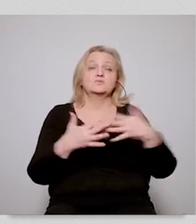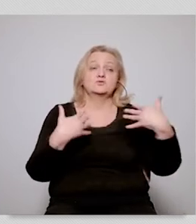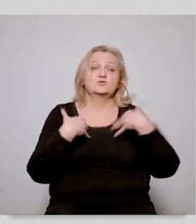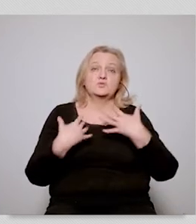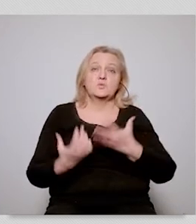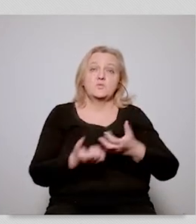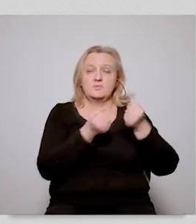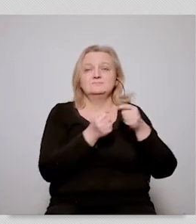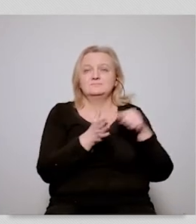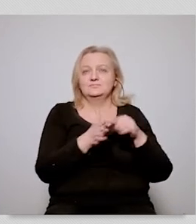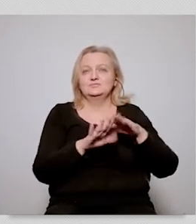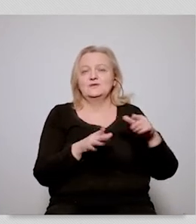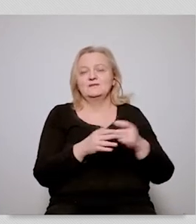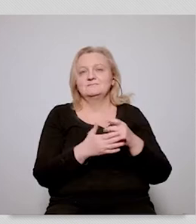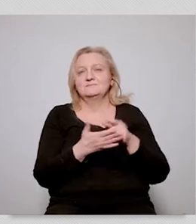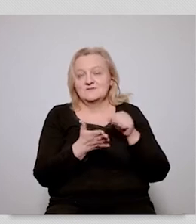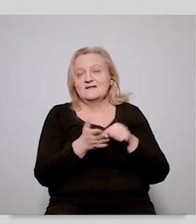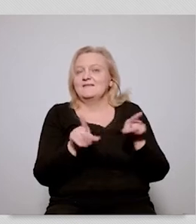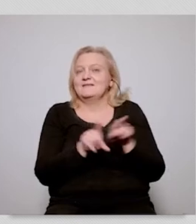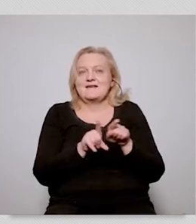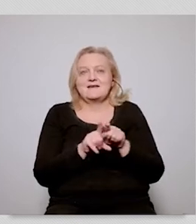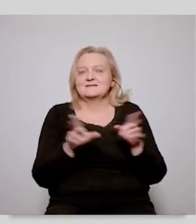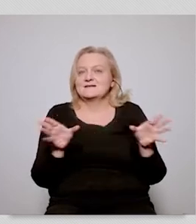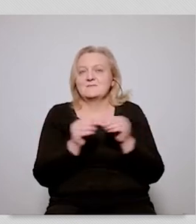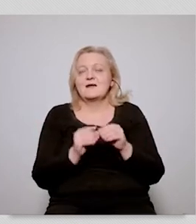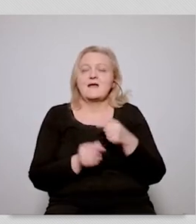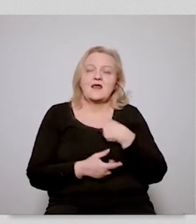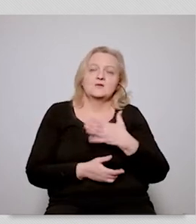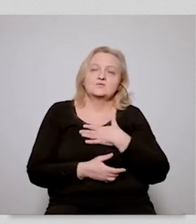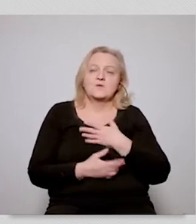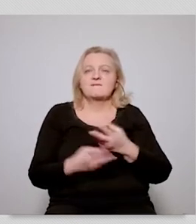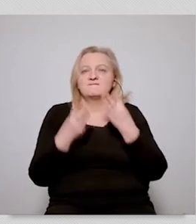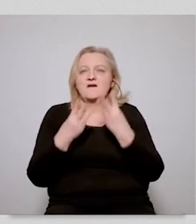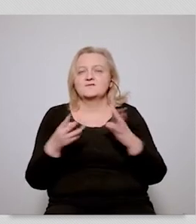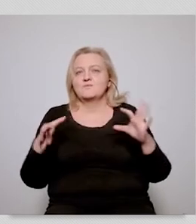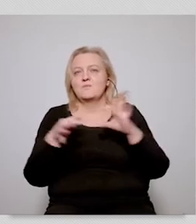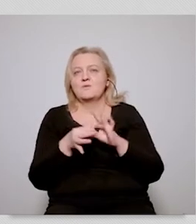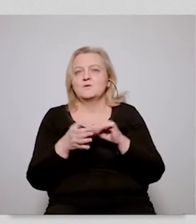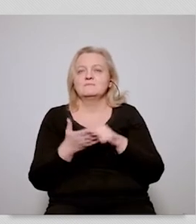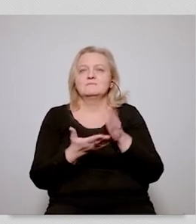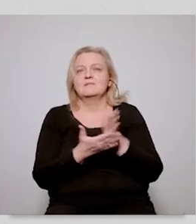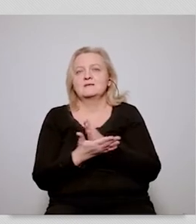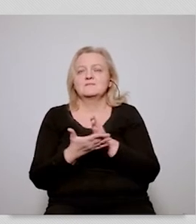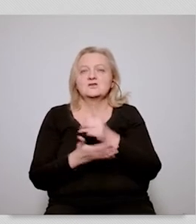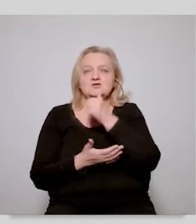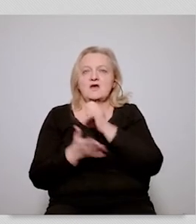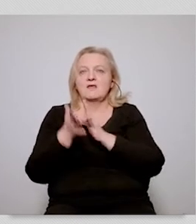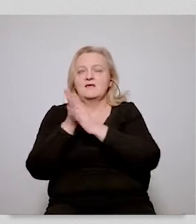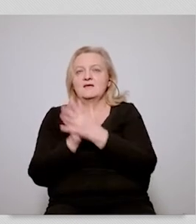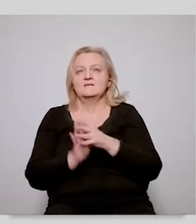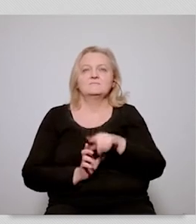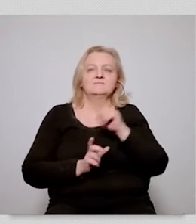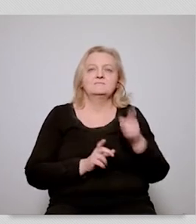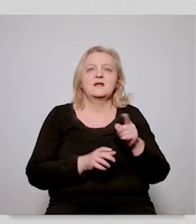to the pro-life but it seems that an even more important link is the